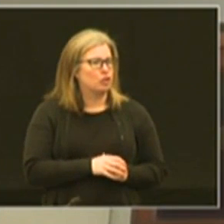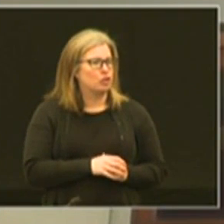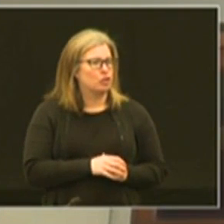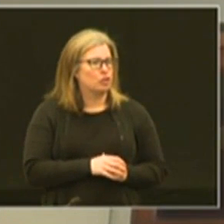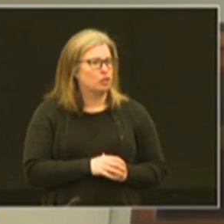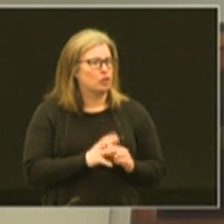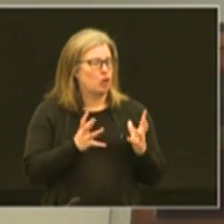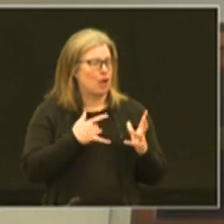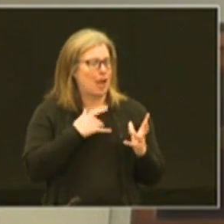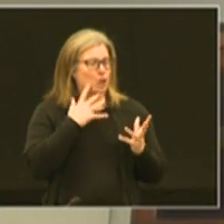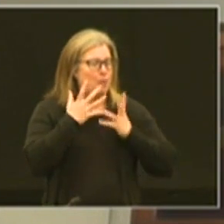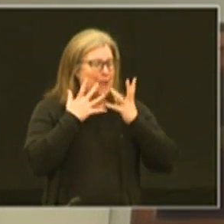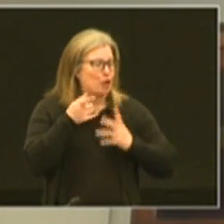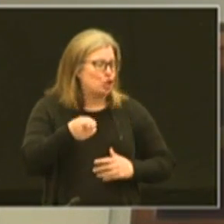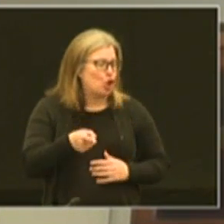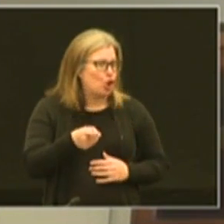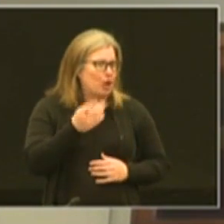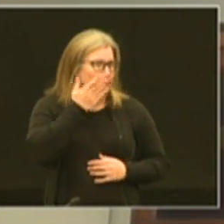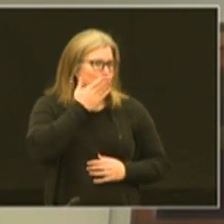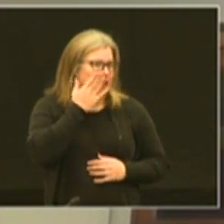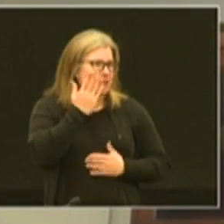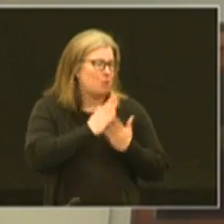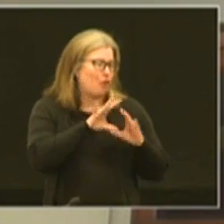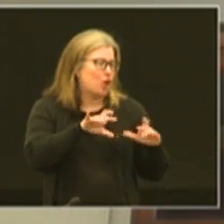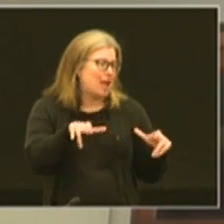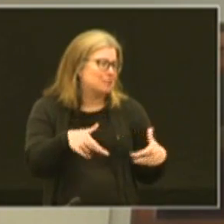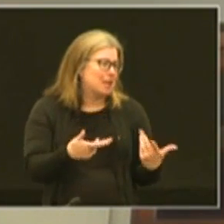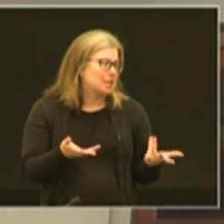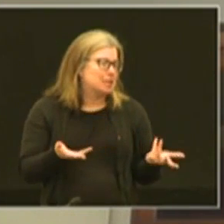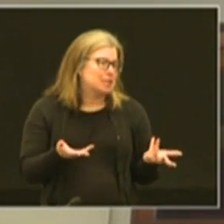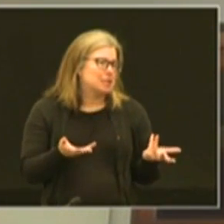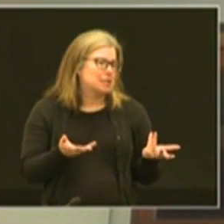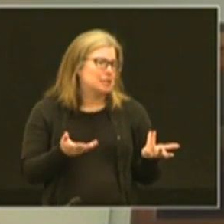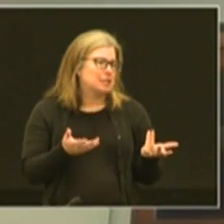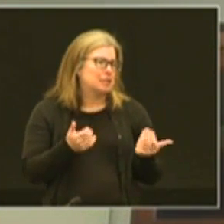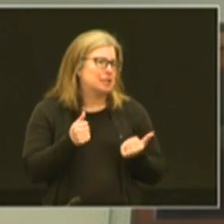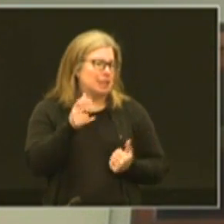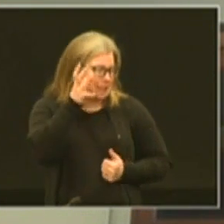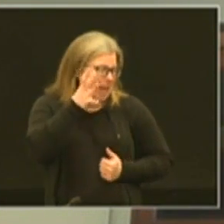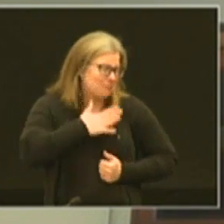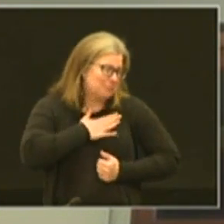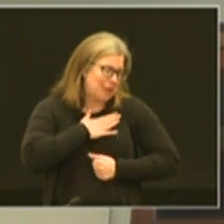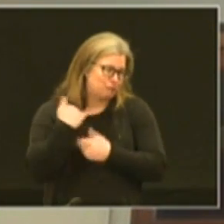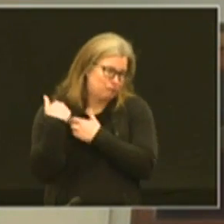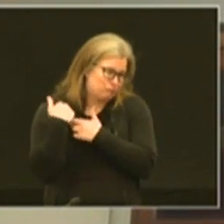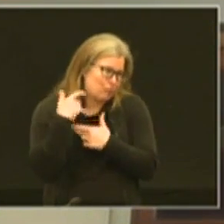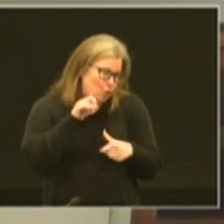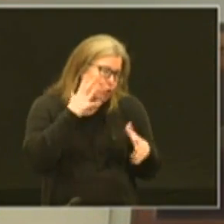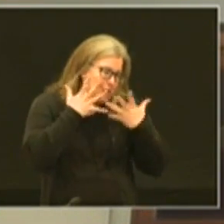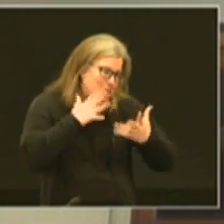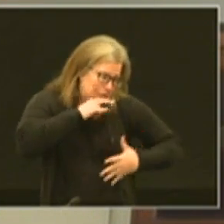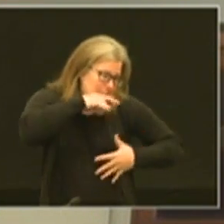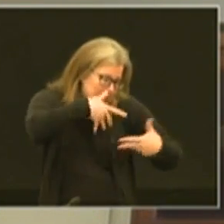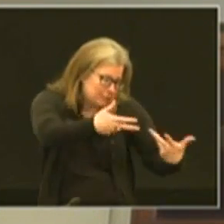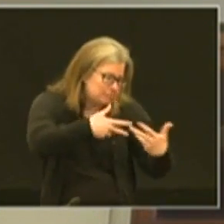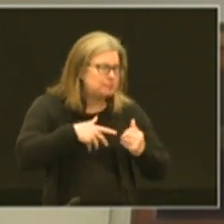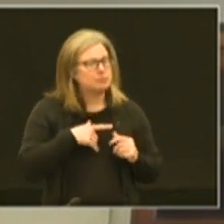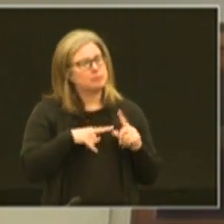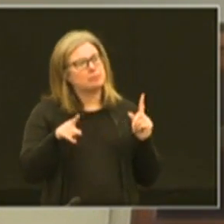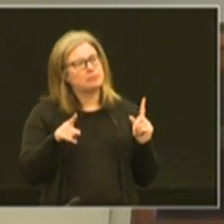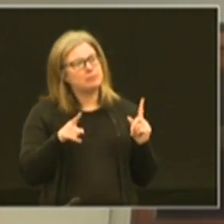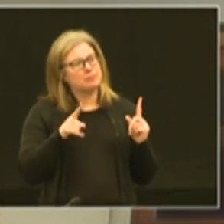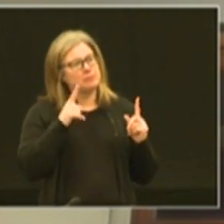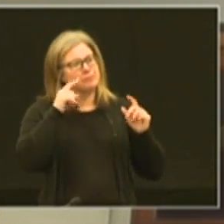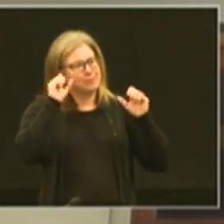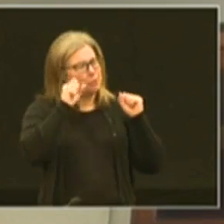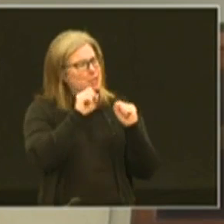and and so i had to embarrass her in front of some of her classmates on which is a dad's job is supposed to do that but just